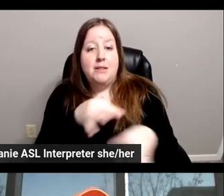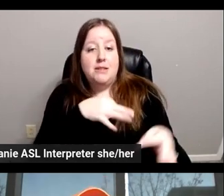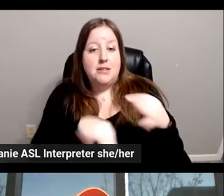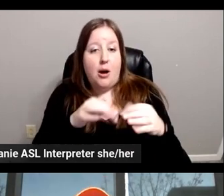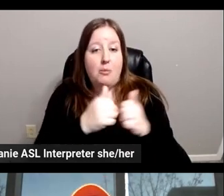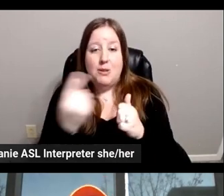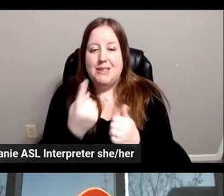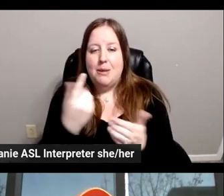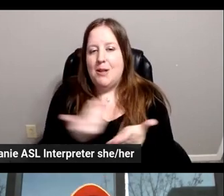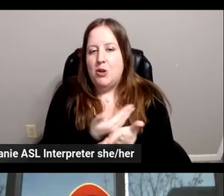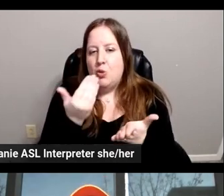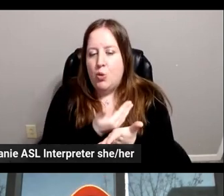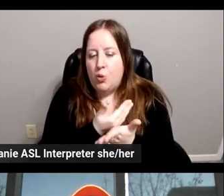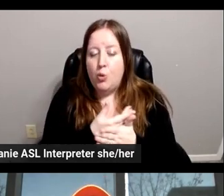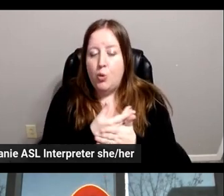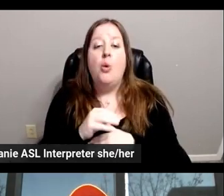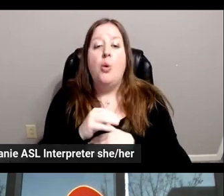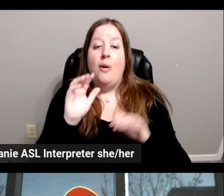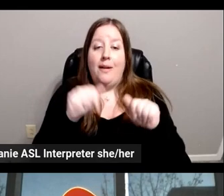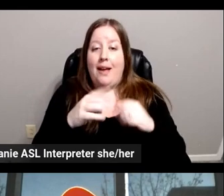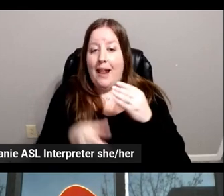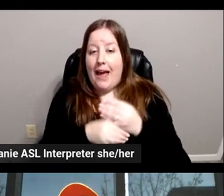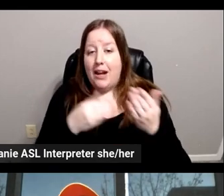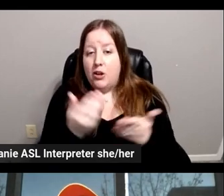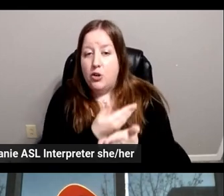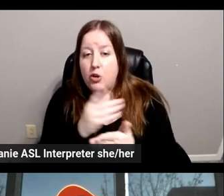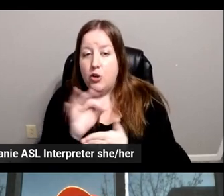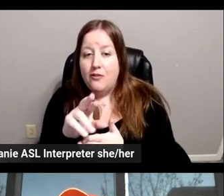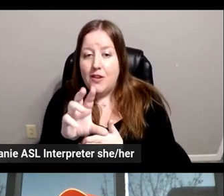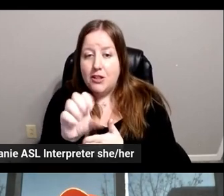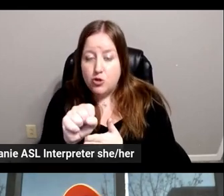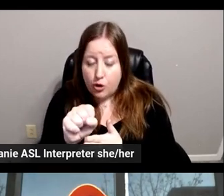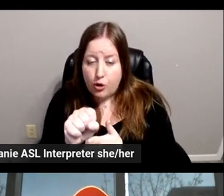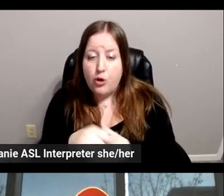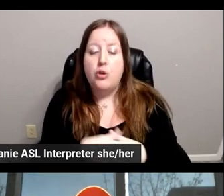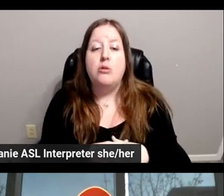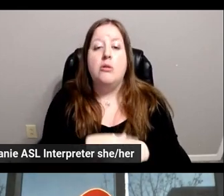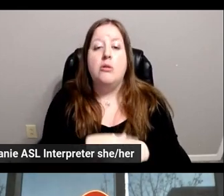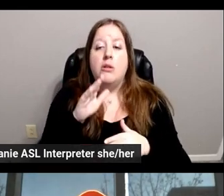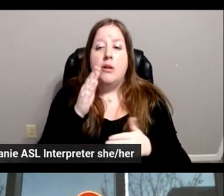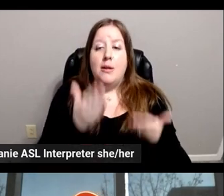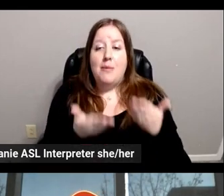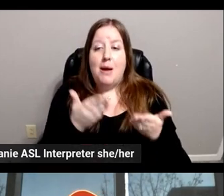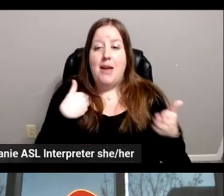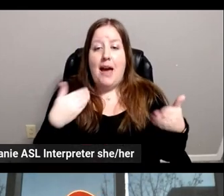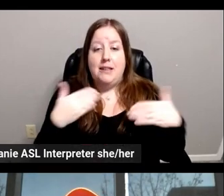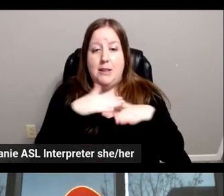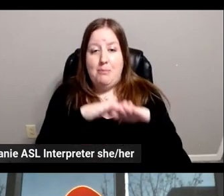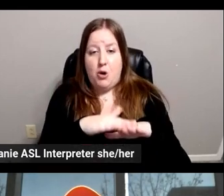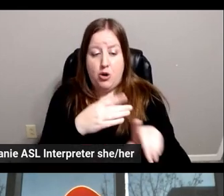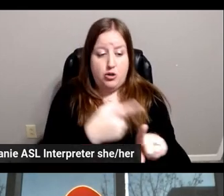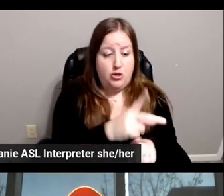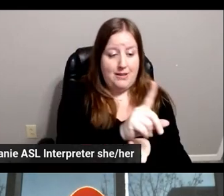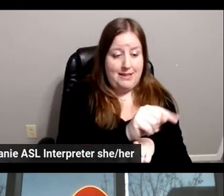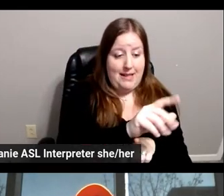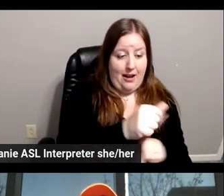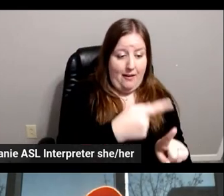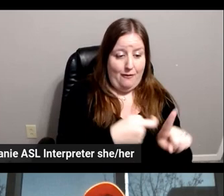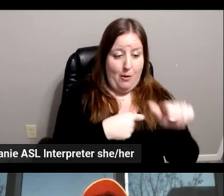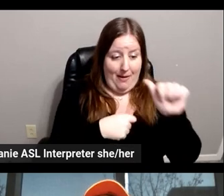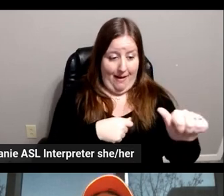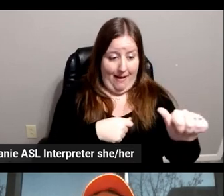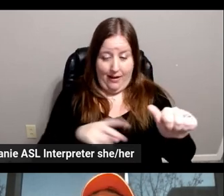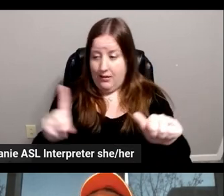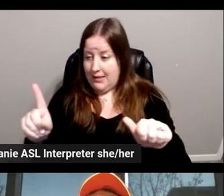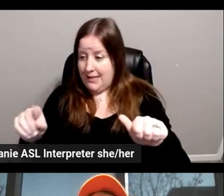something new. Or you can add a new feature that actually implies a merge between data coming from data source A and